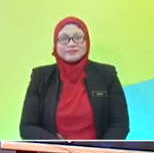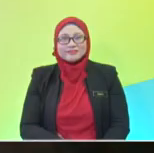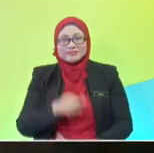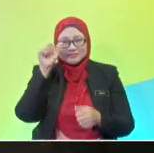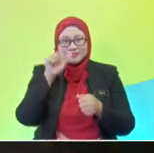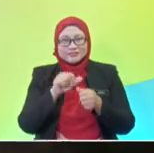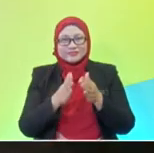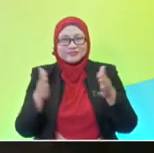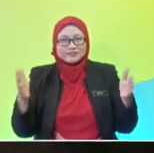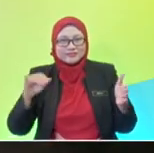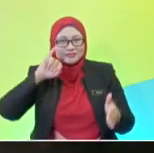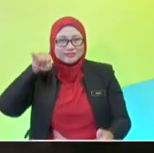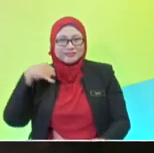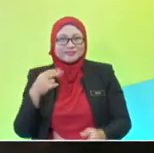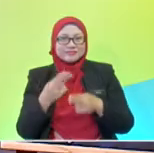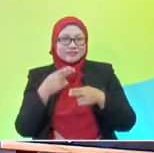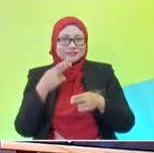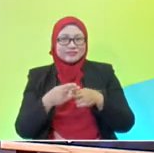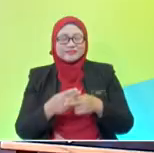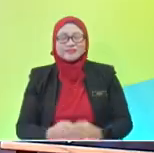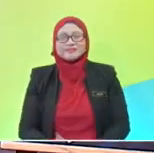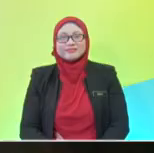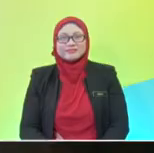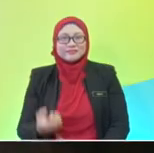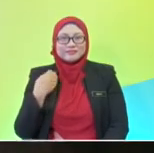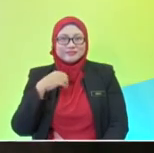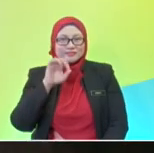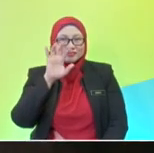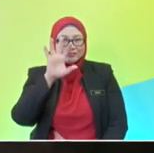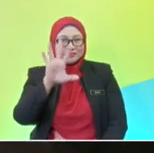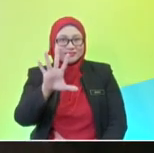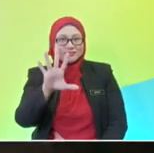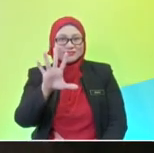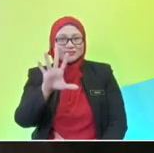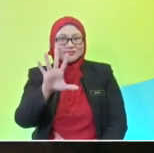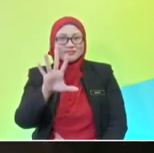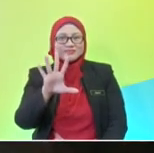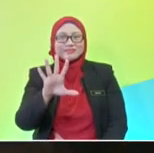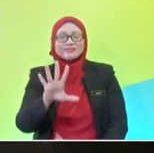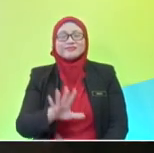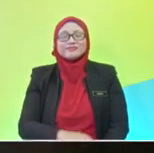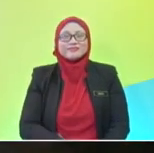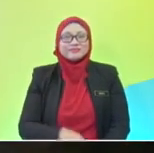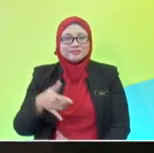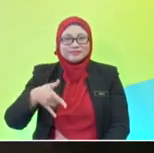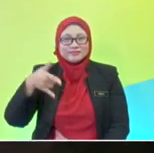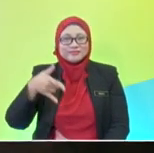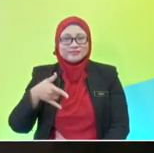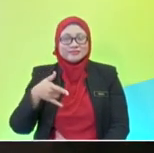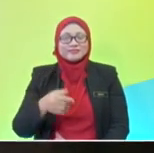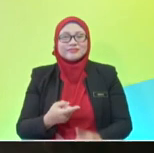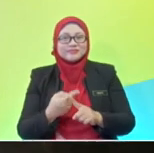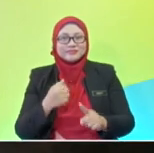is the name. So, now, we have five mystery bags. Wow! From A to E.